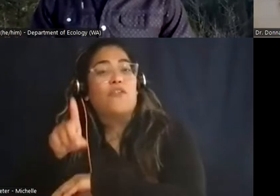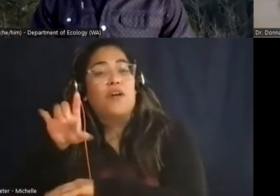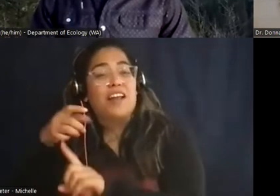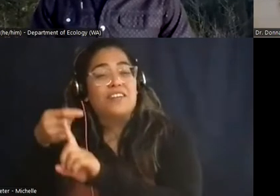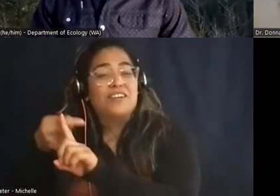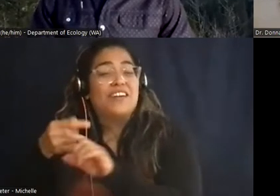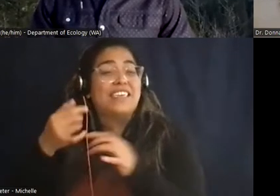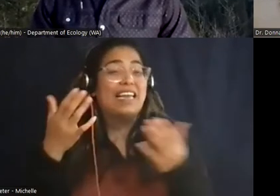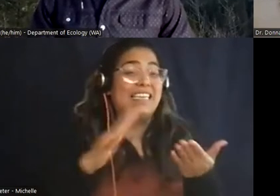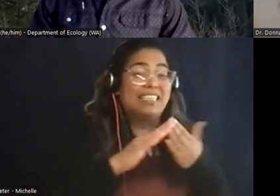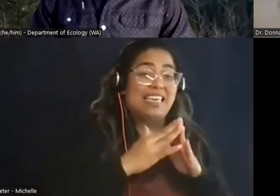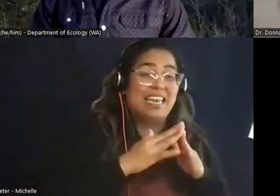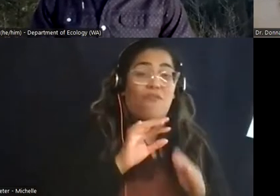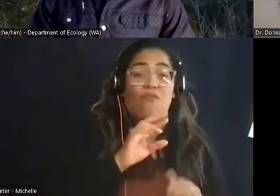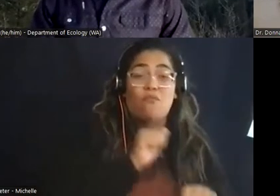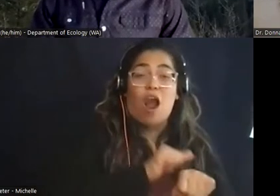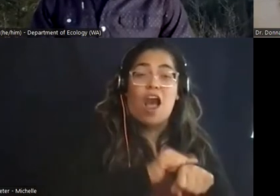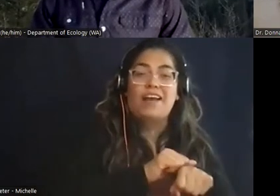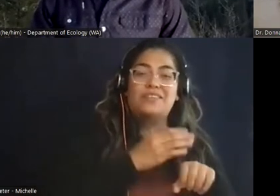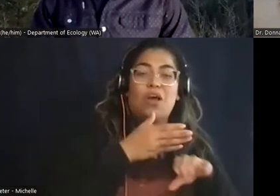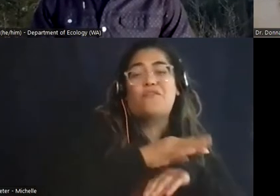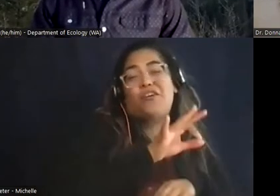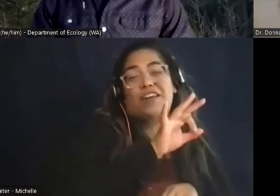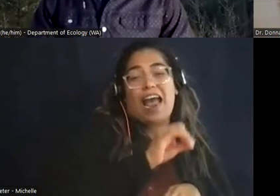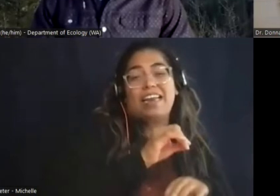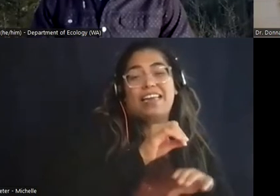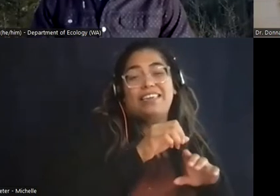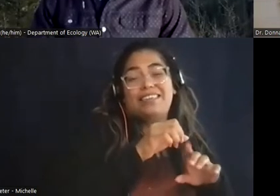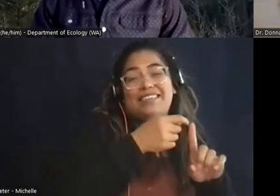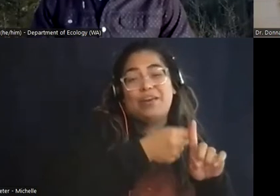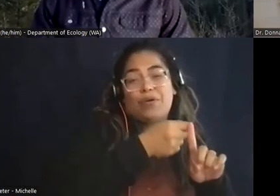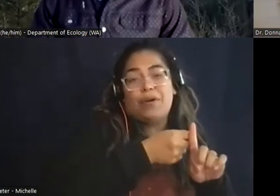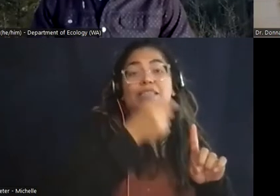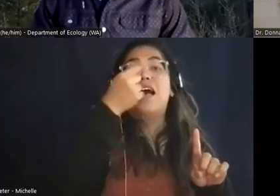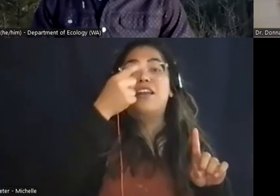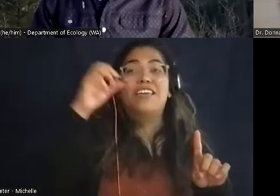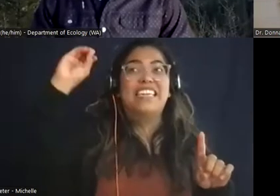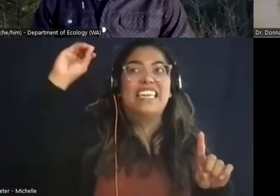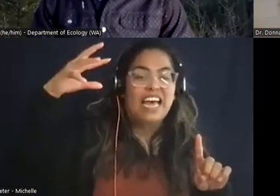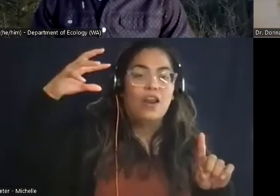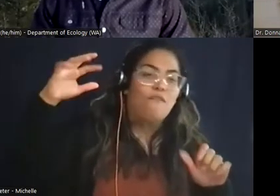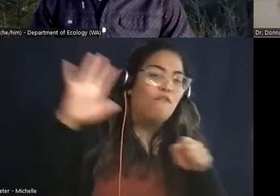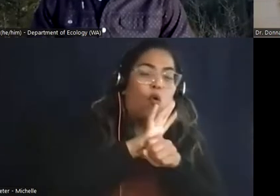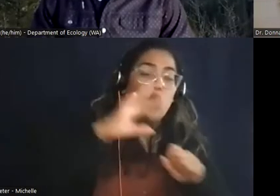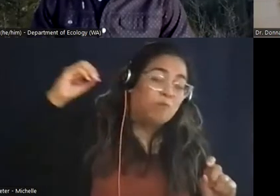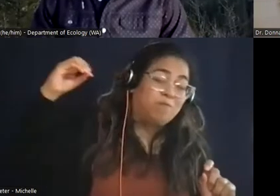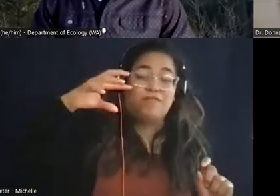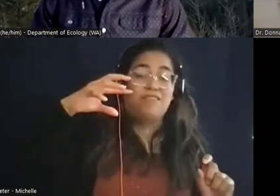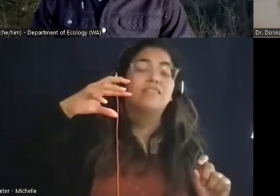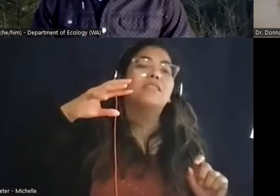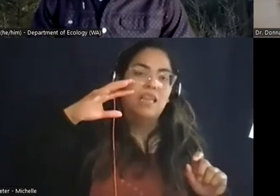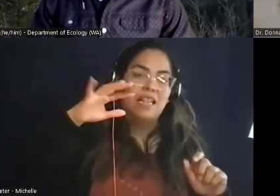degrees for those couple weeks but little did they tell you that the sun would be beating on you so that did take a toll